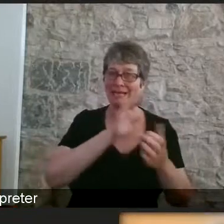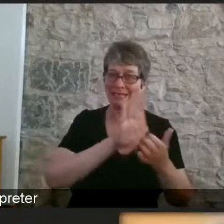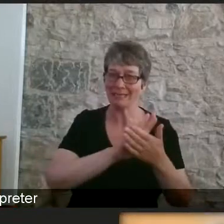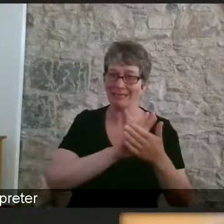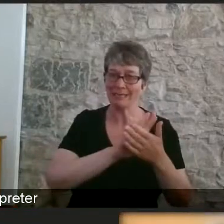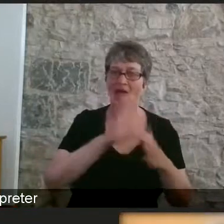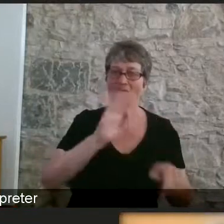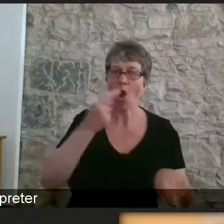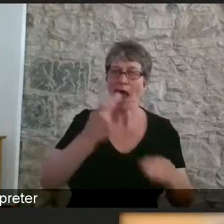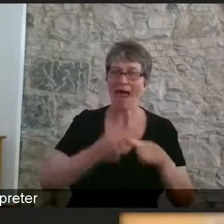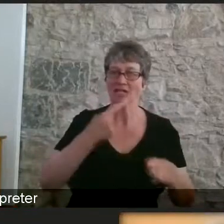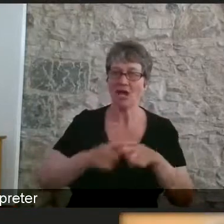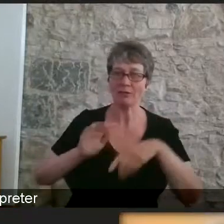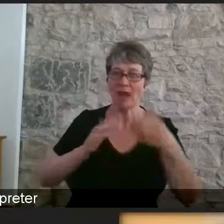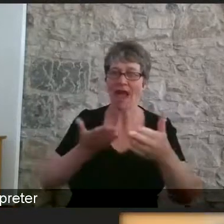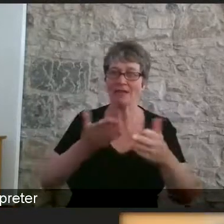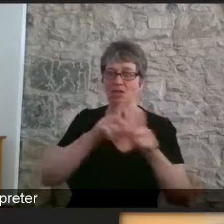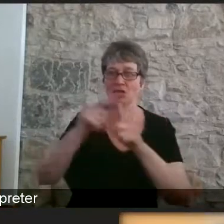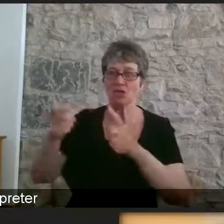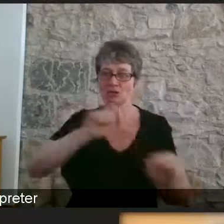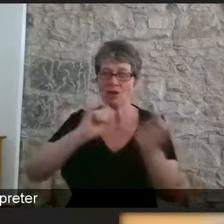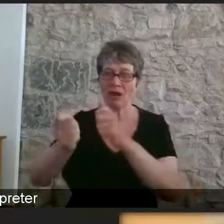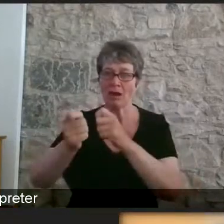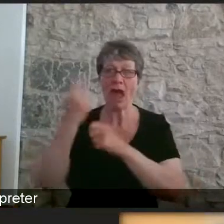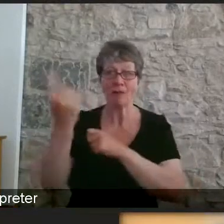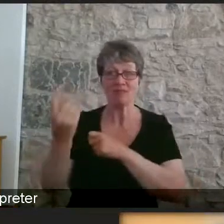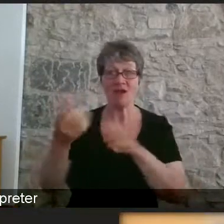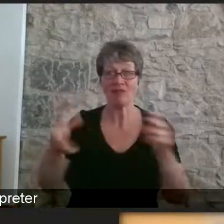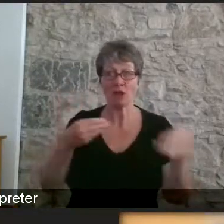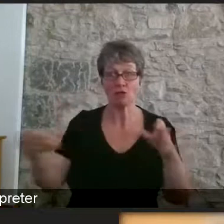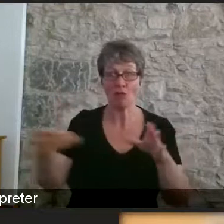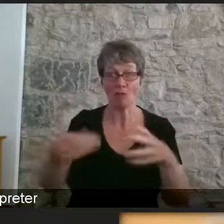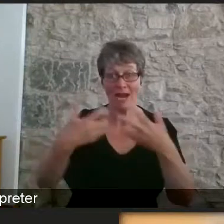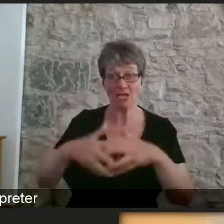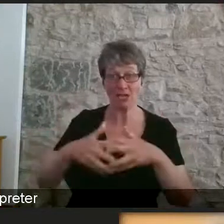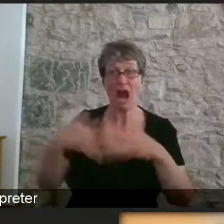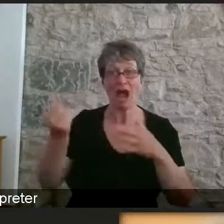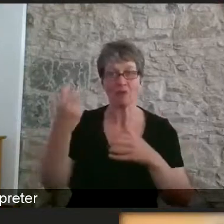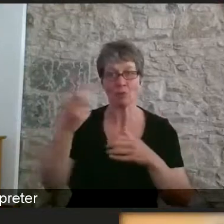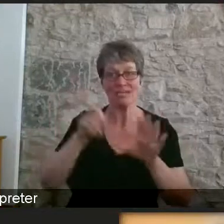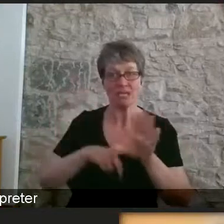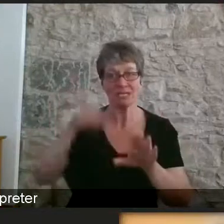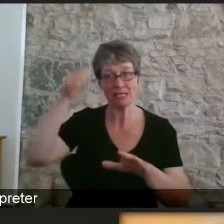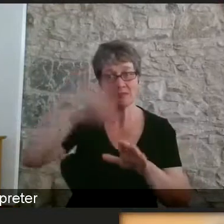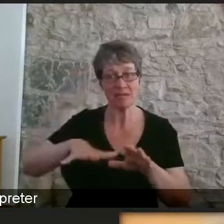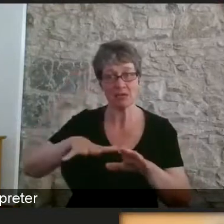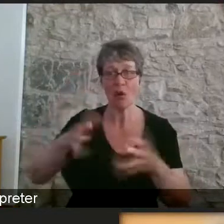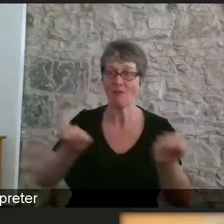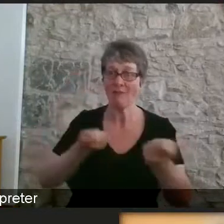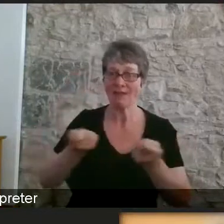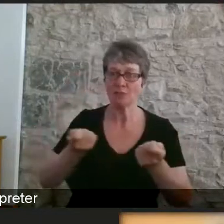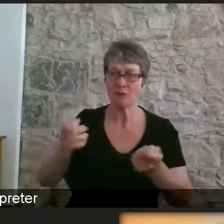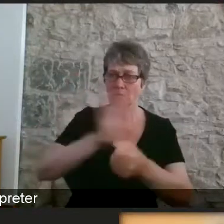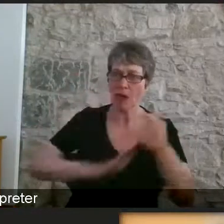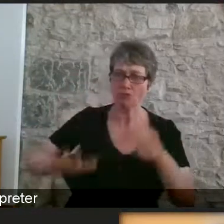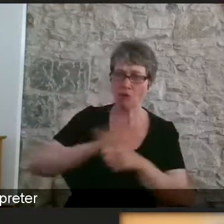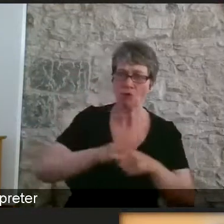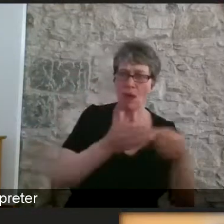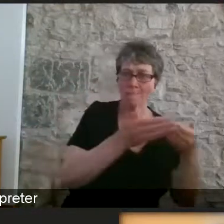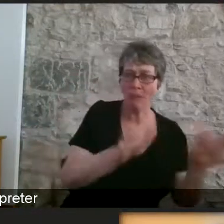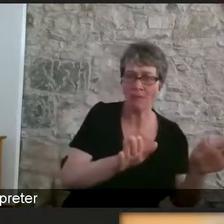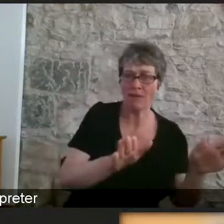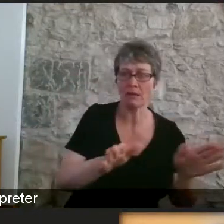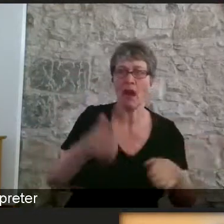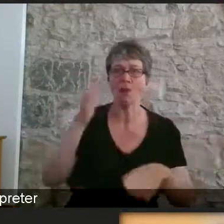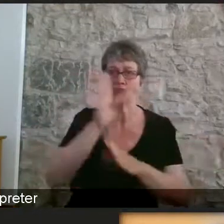transformation. A former software engineer, has over 20 years' experience of management and leadership roles across the public, private and voluntary sectors.